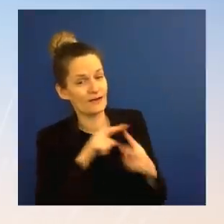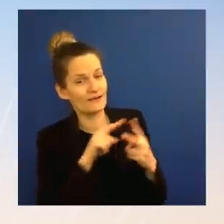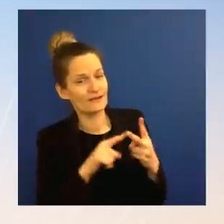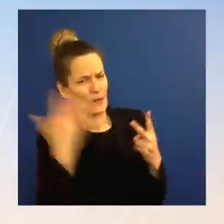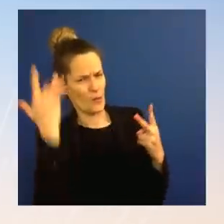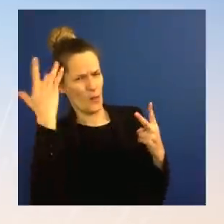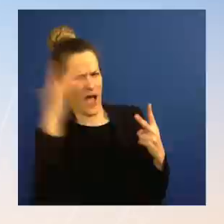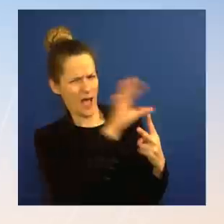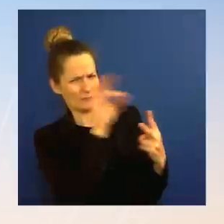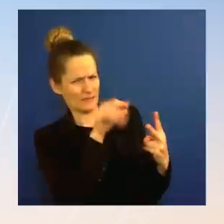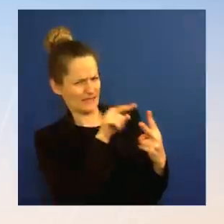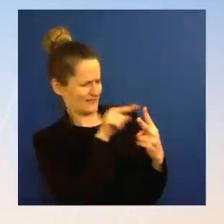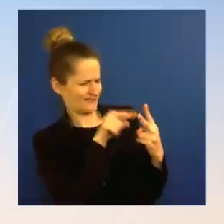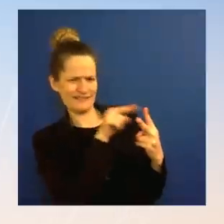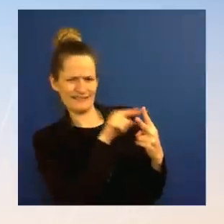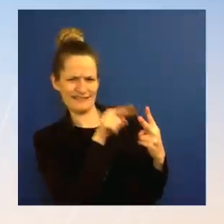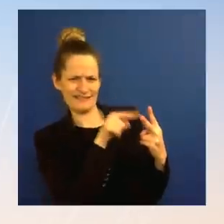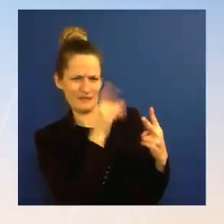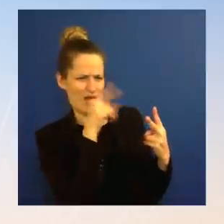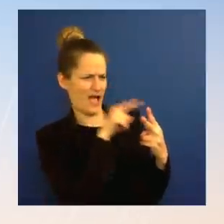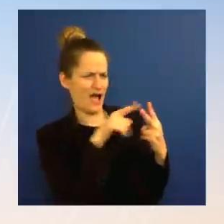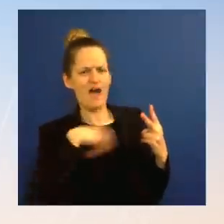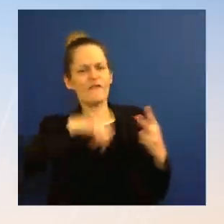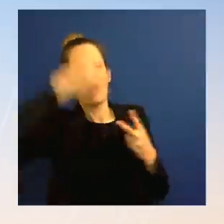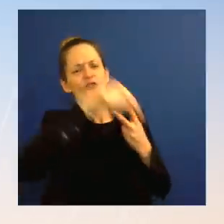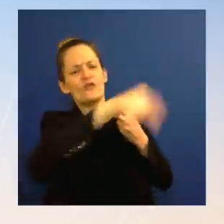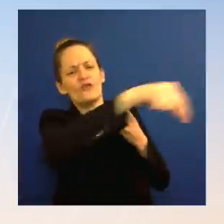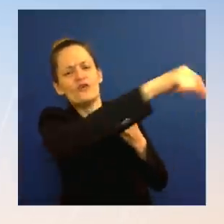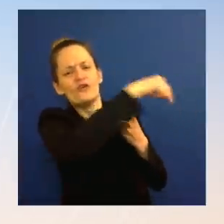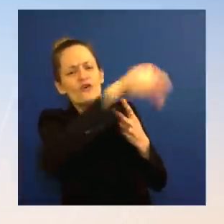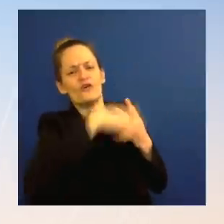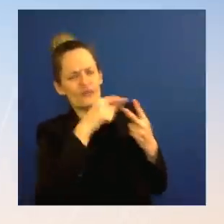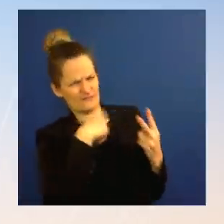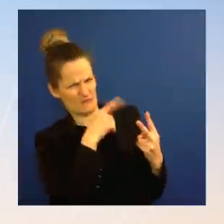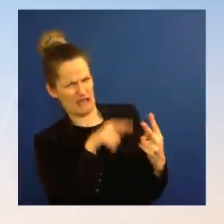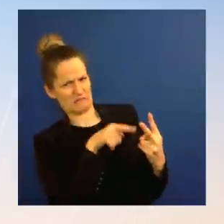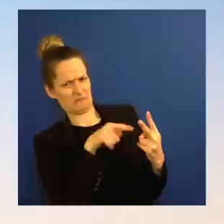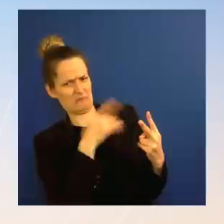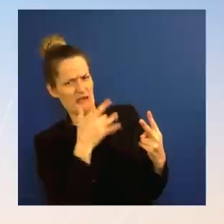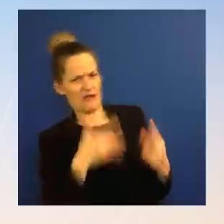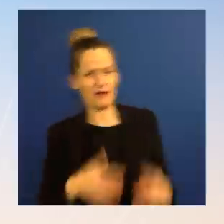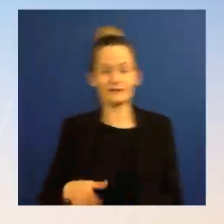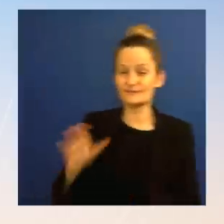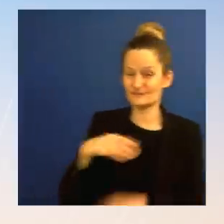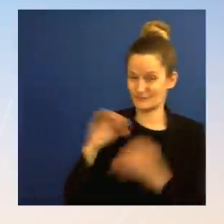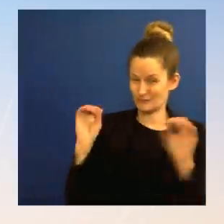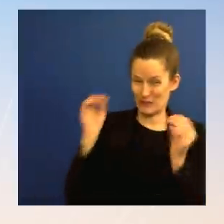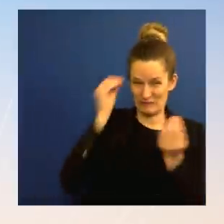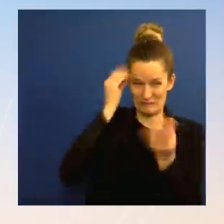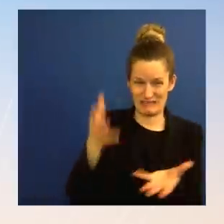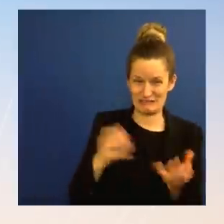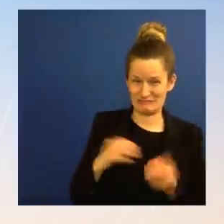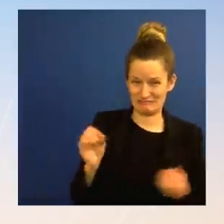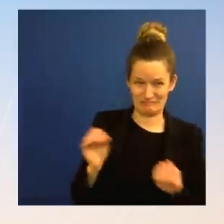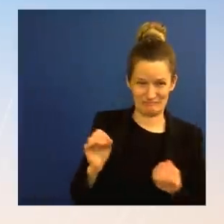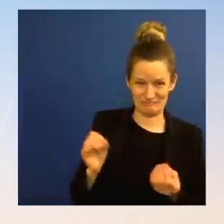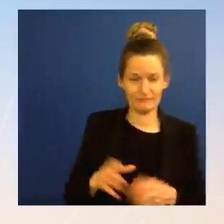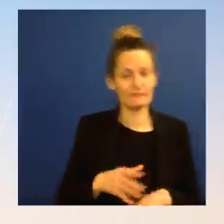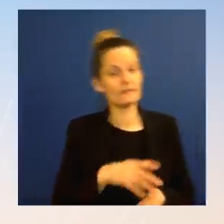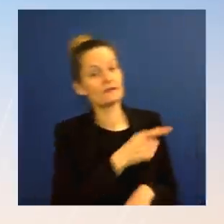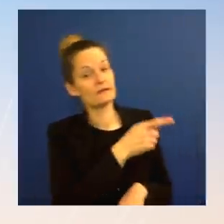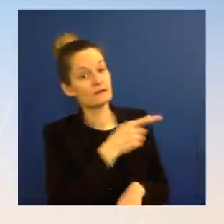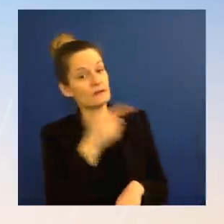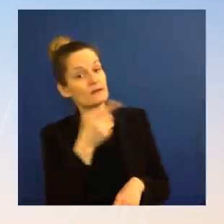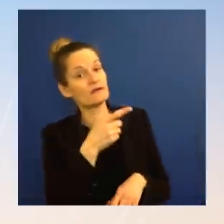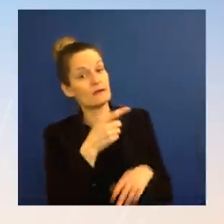provide. The U.S. who were part of that delegation, are they all back from Venezuela? Ms. I believe, yes. The Okay. Ms. I will confirm that for